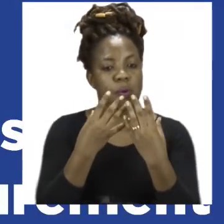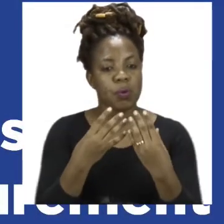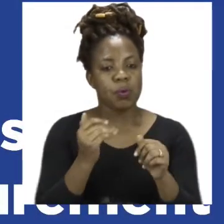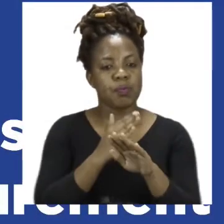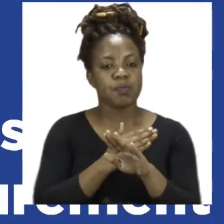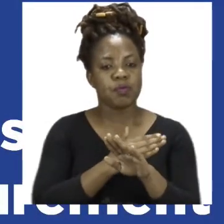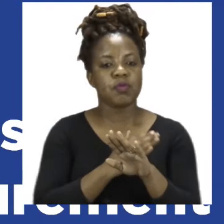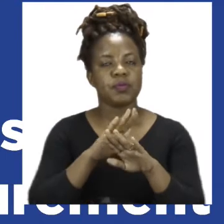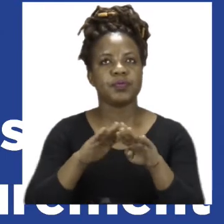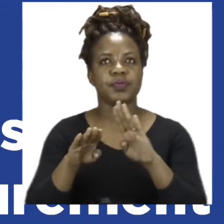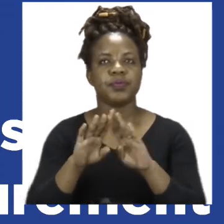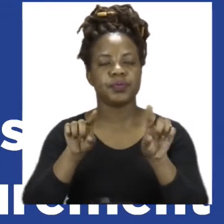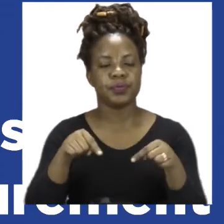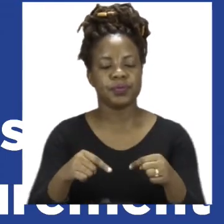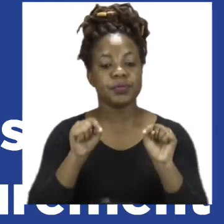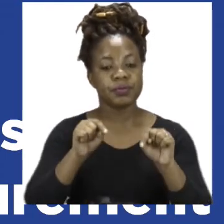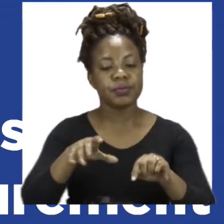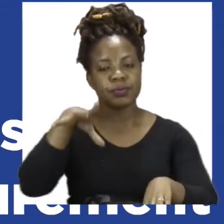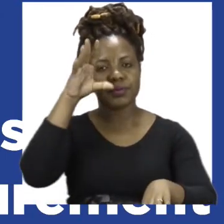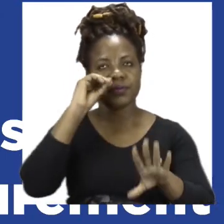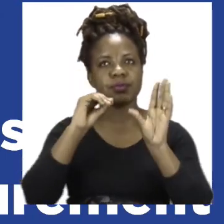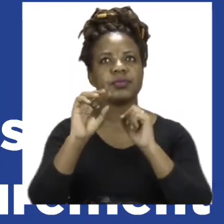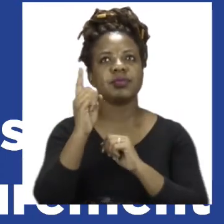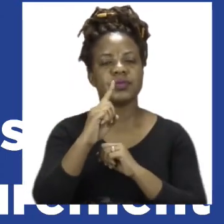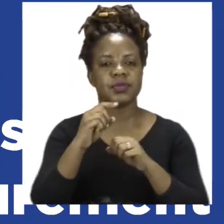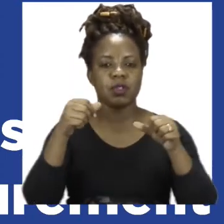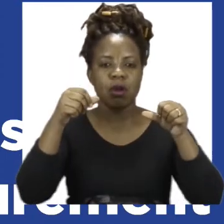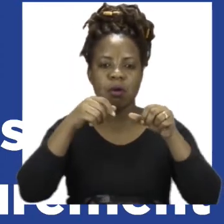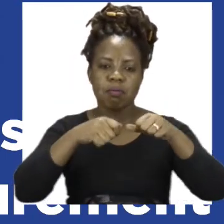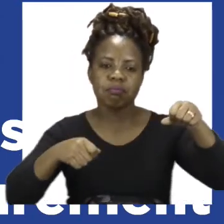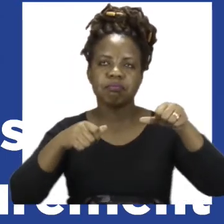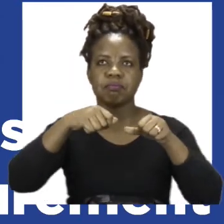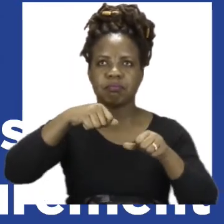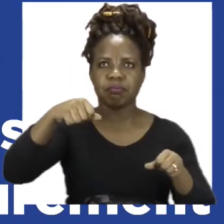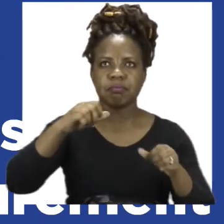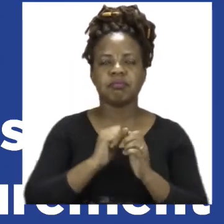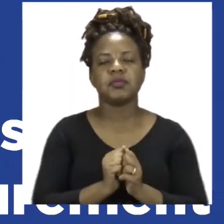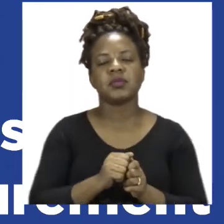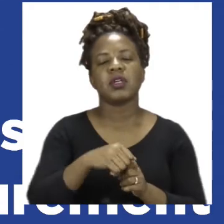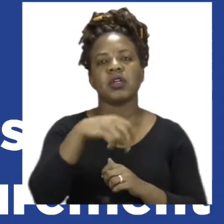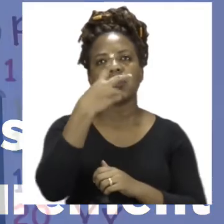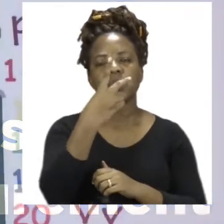today's lesson we will be talking about measurement and geometry.